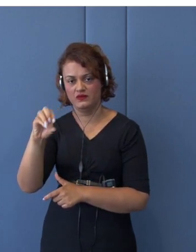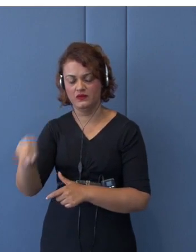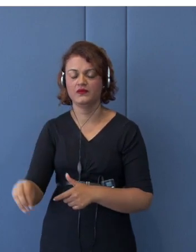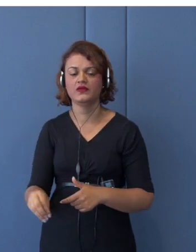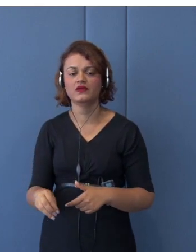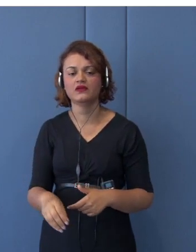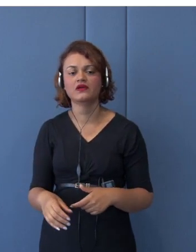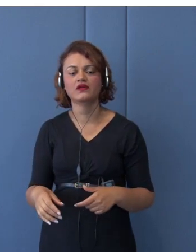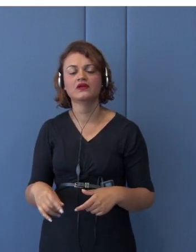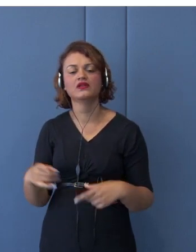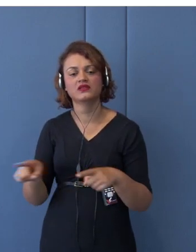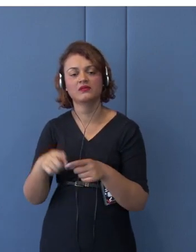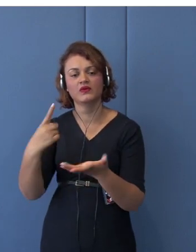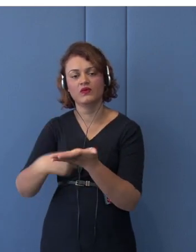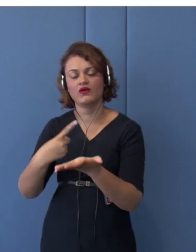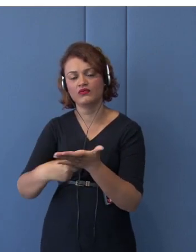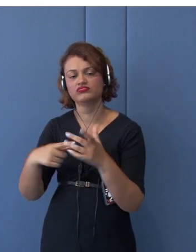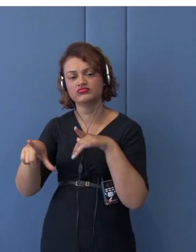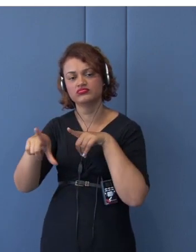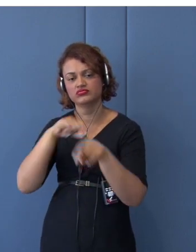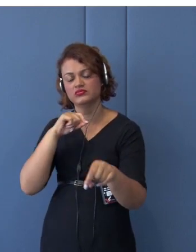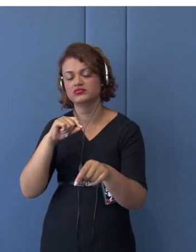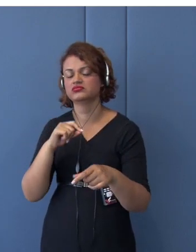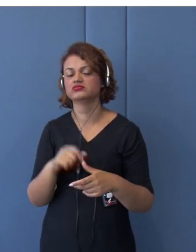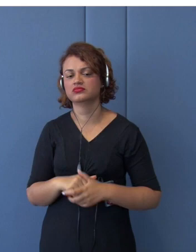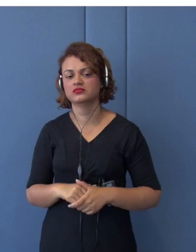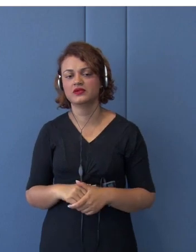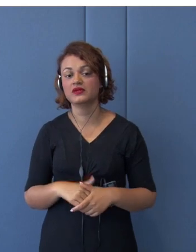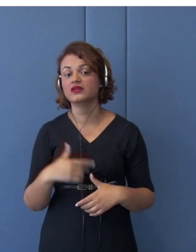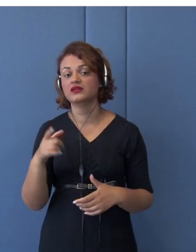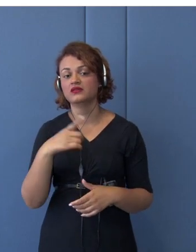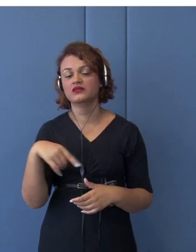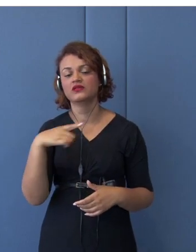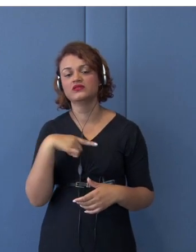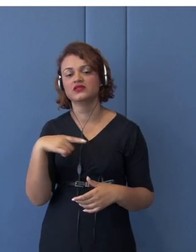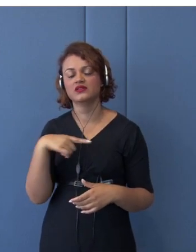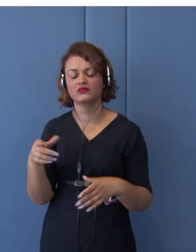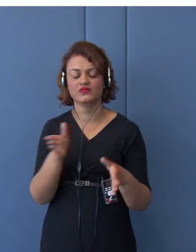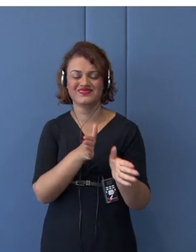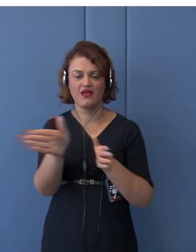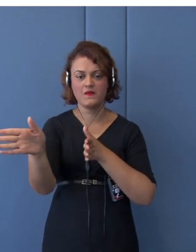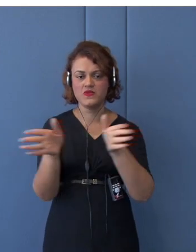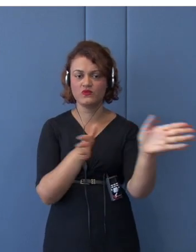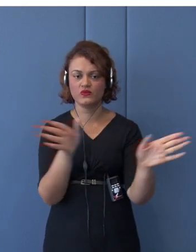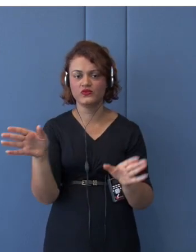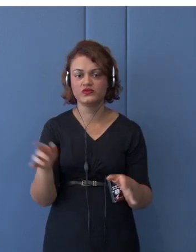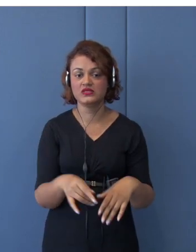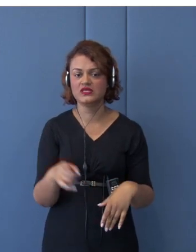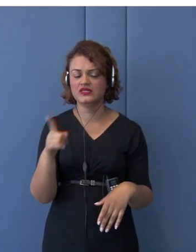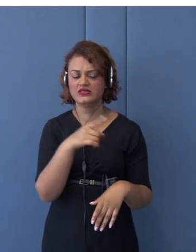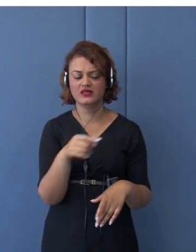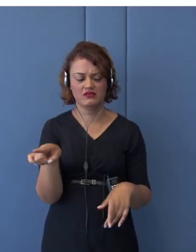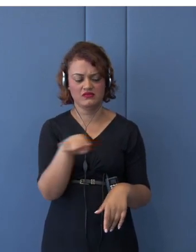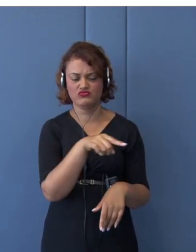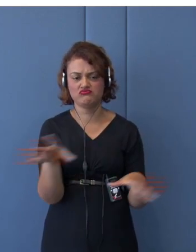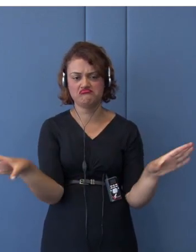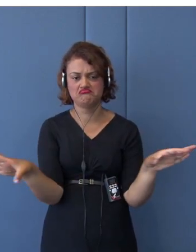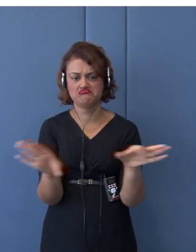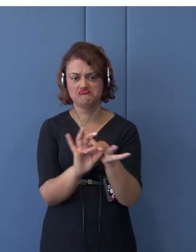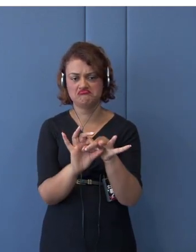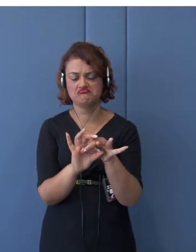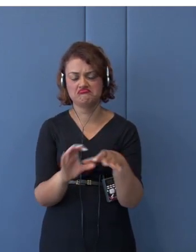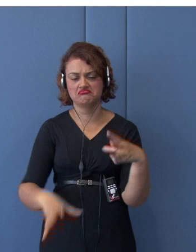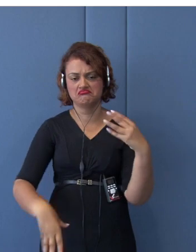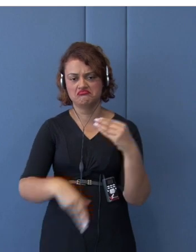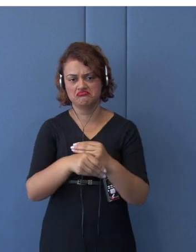So, we have actually two directions to move, and they are quite complementary to each other, two, because in